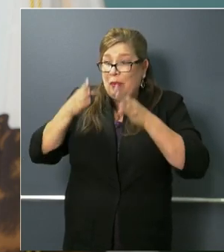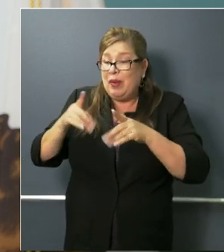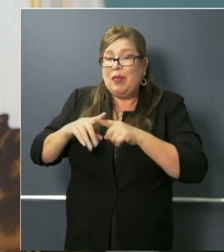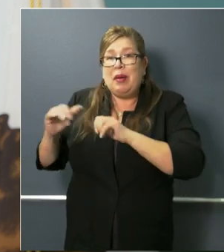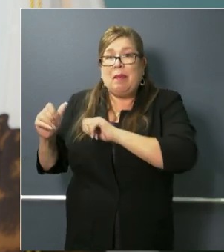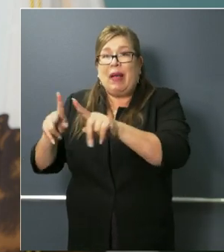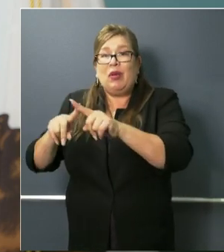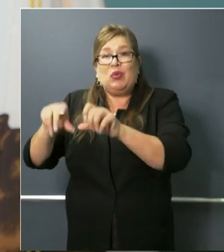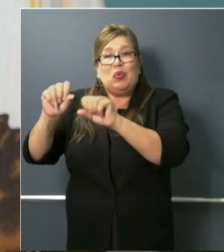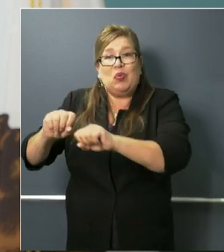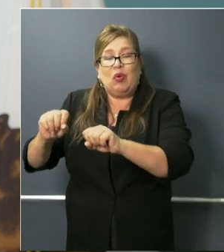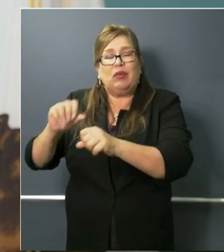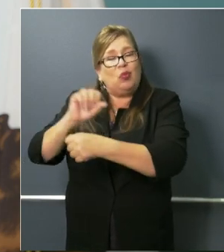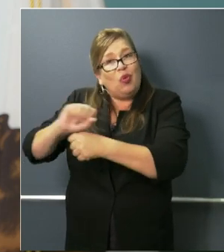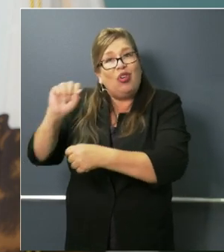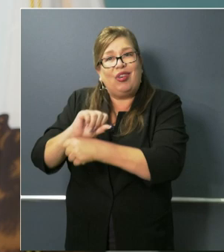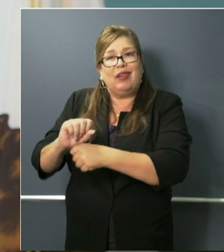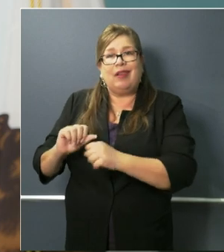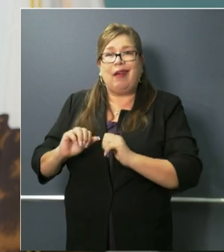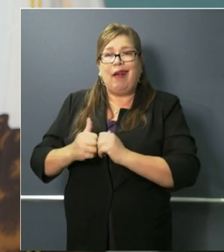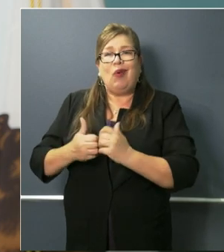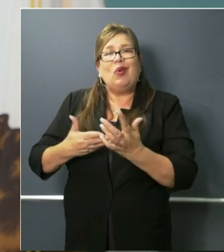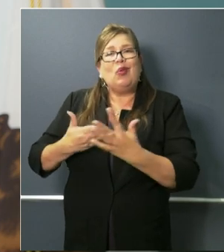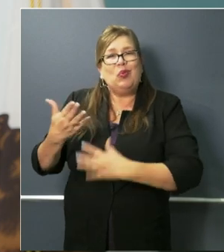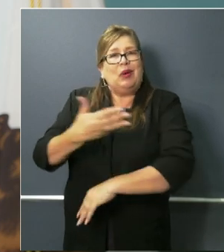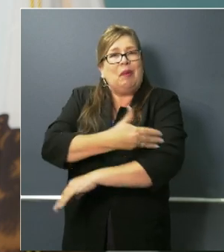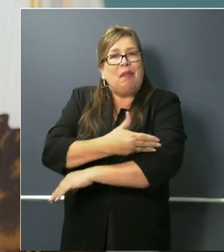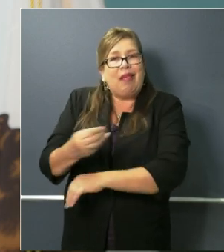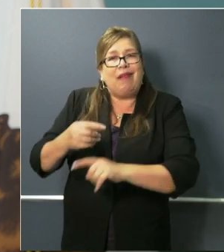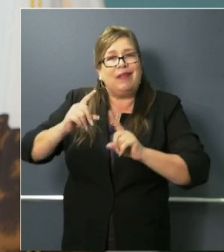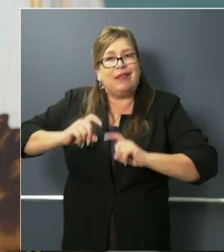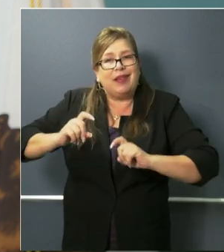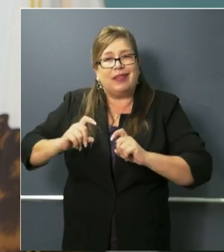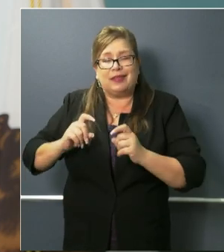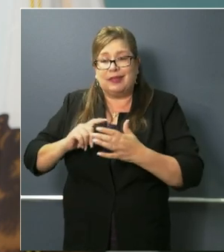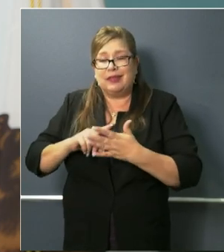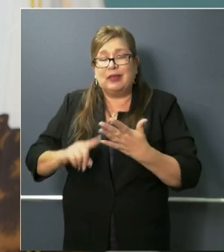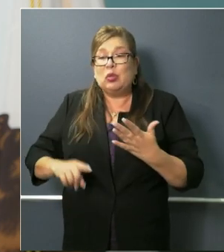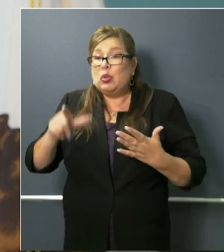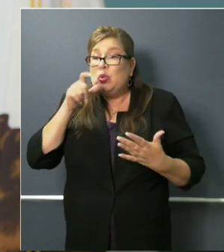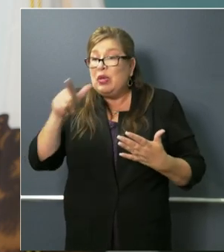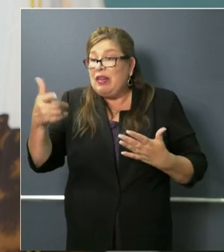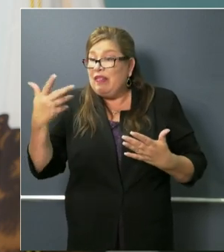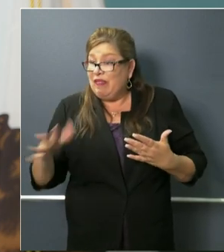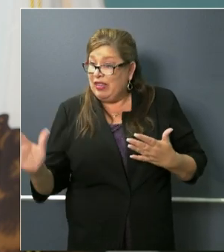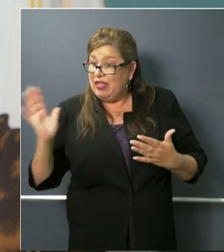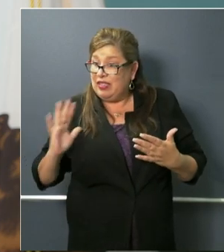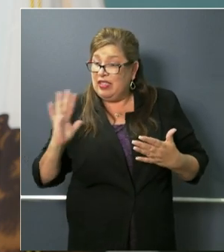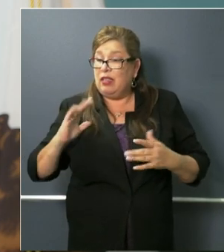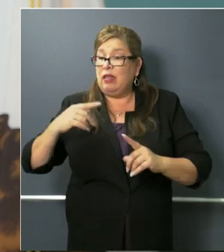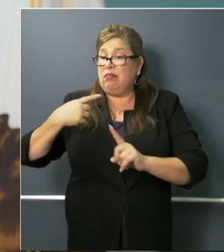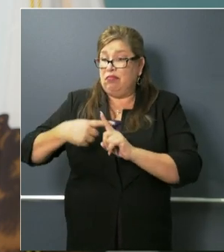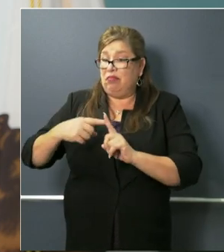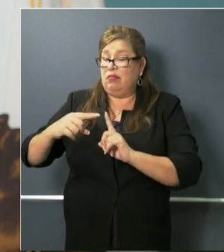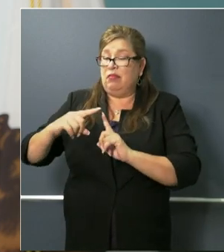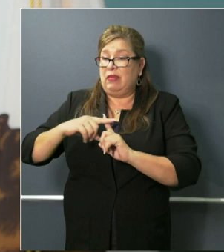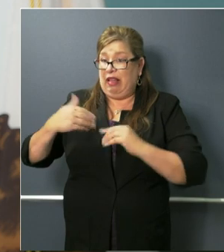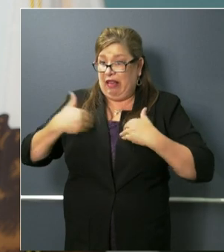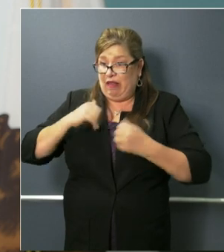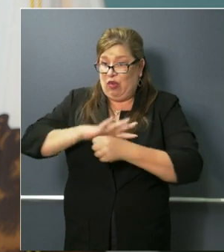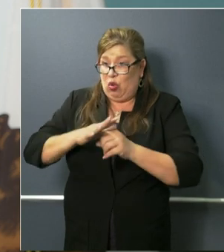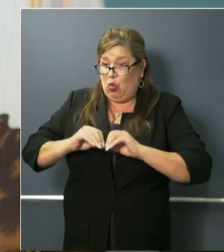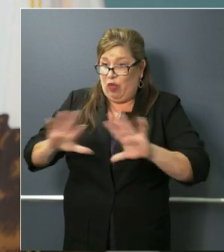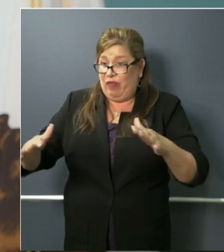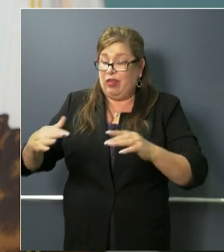those through the serum tests uh and serology uh that have had COVID in the past moving beyond just the PCR